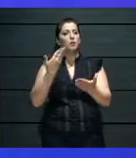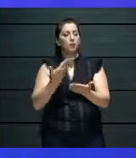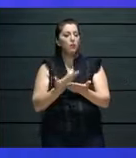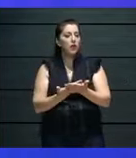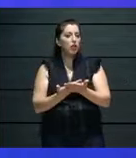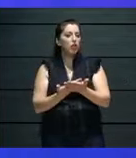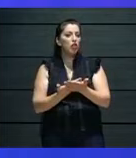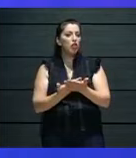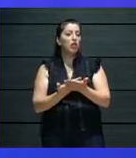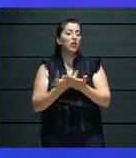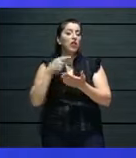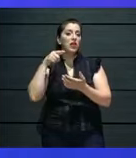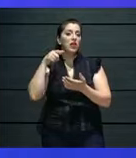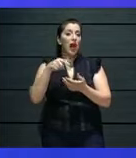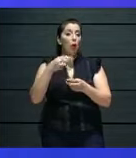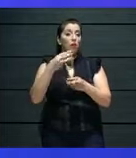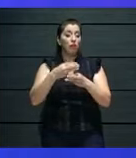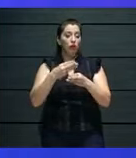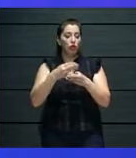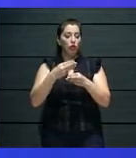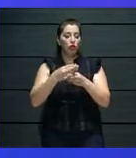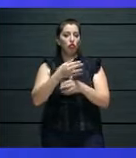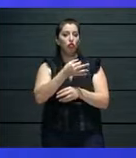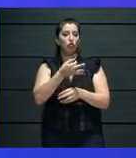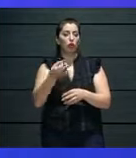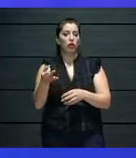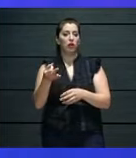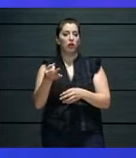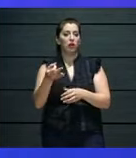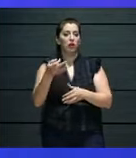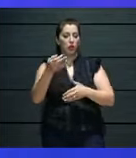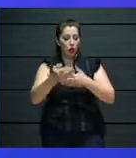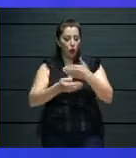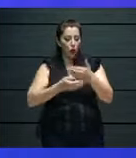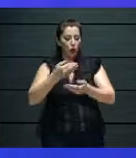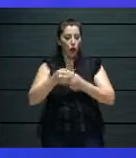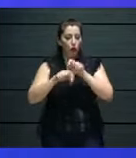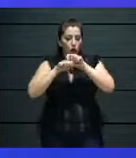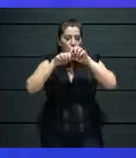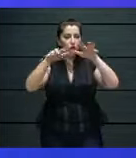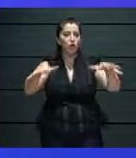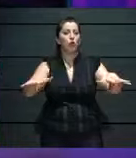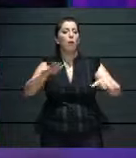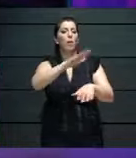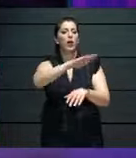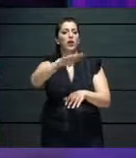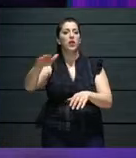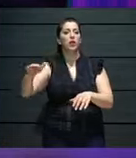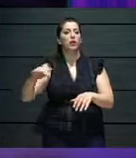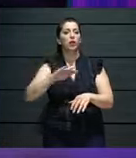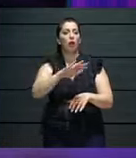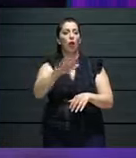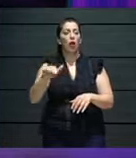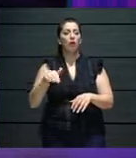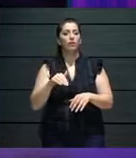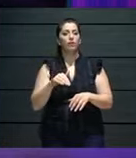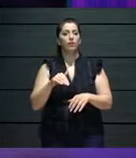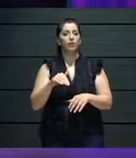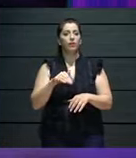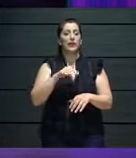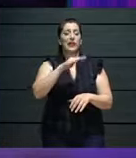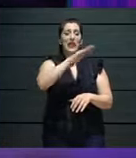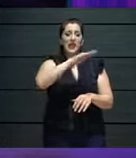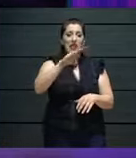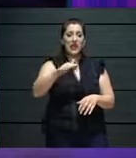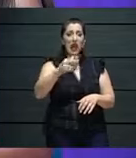this regeneration of material reaches out to people, old audiences and